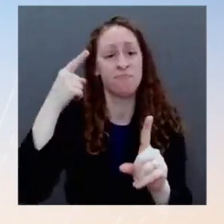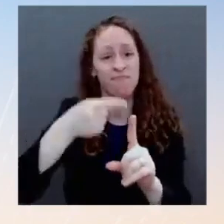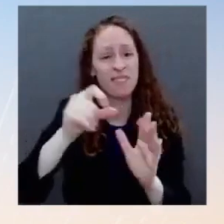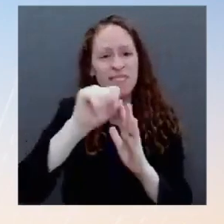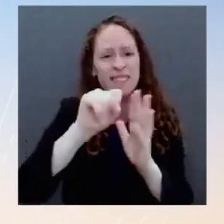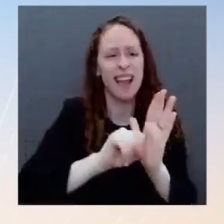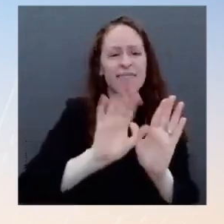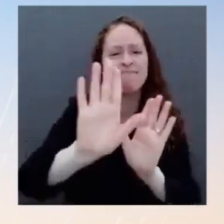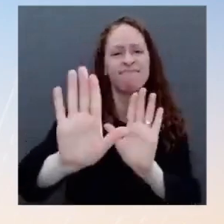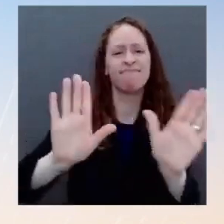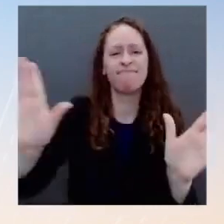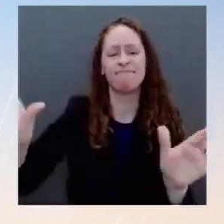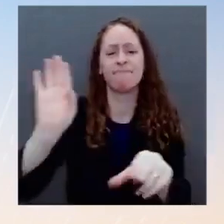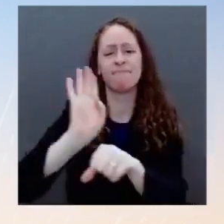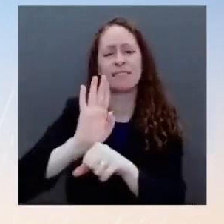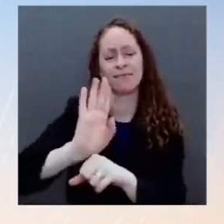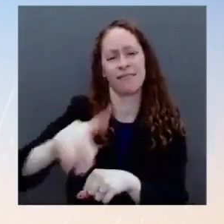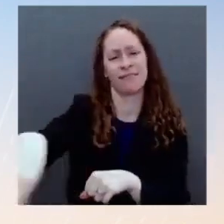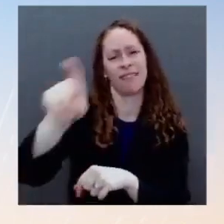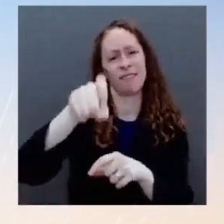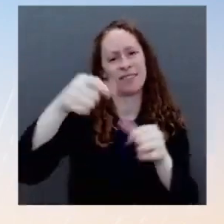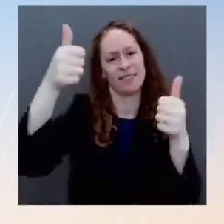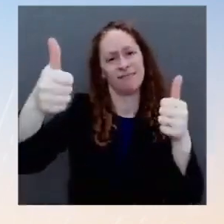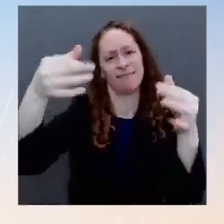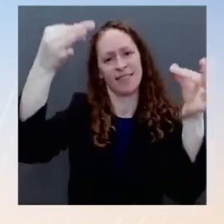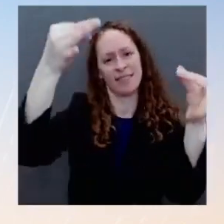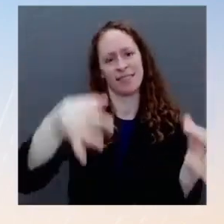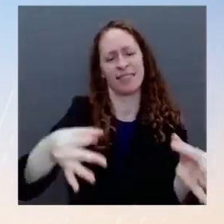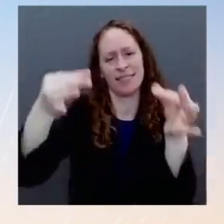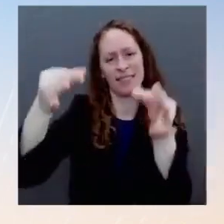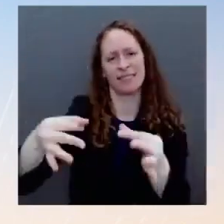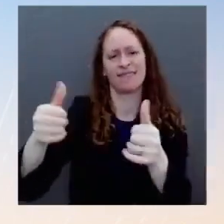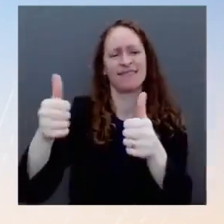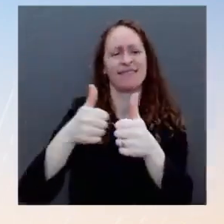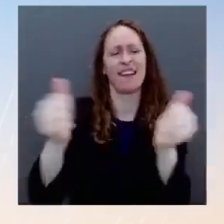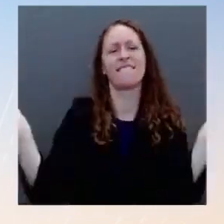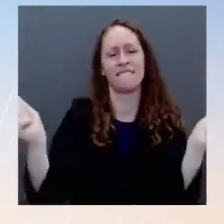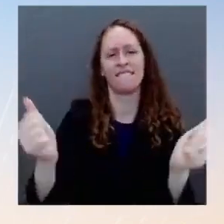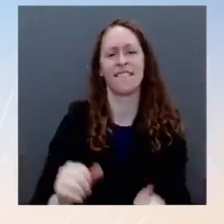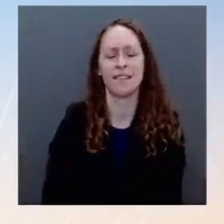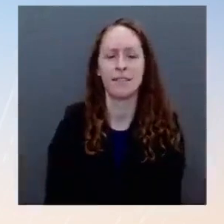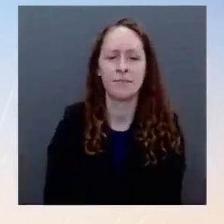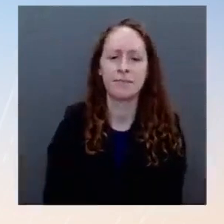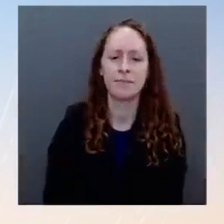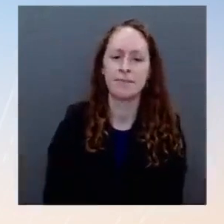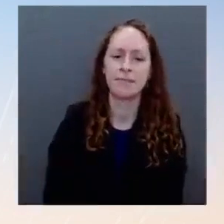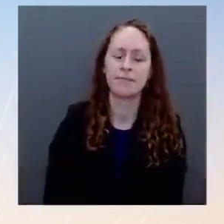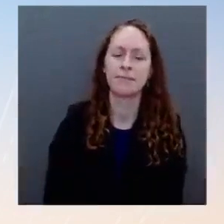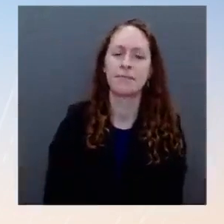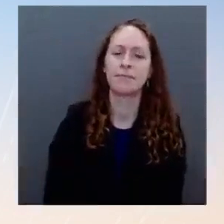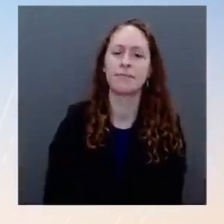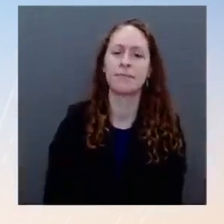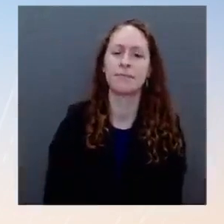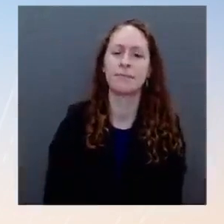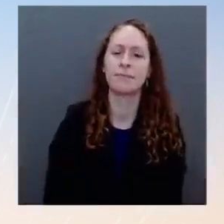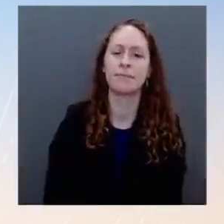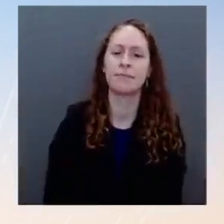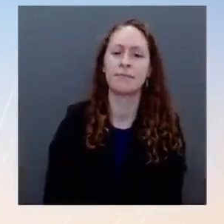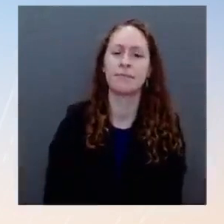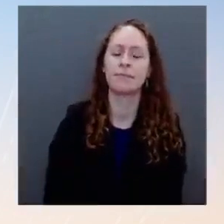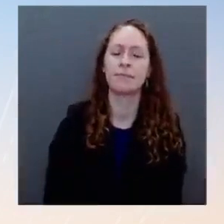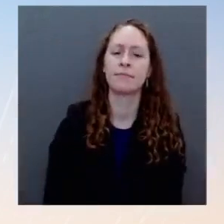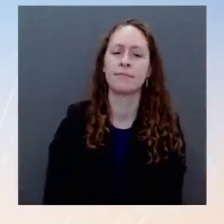yesterday. Businesses and other employers have already taken these steps. Nearly 40 percent of Fortune 100 companies have vaccine requirements.